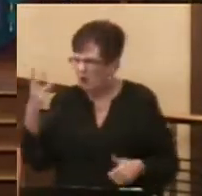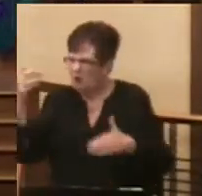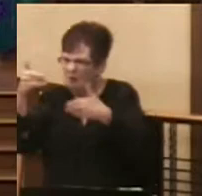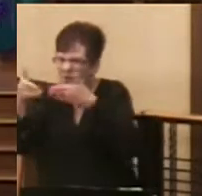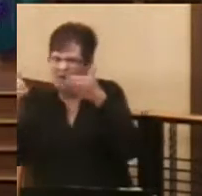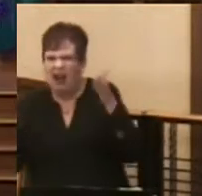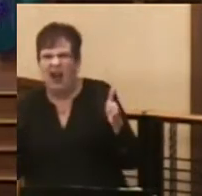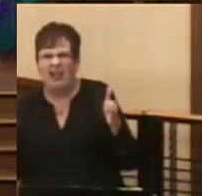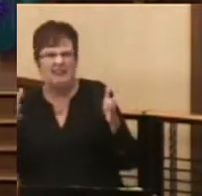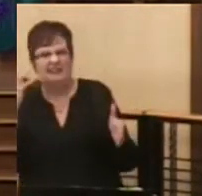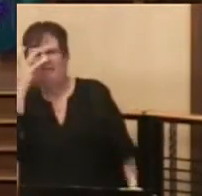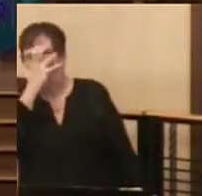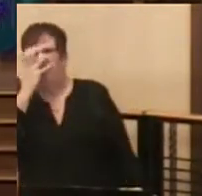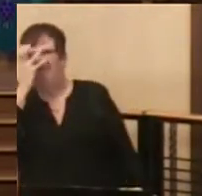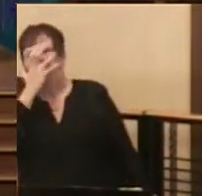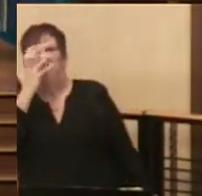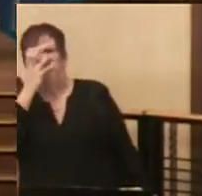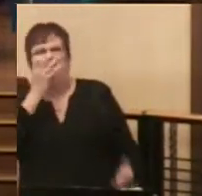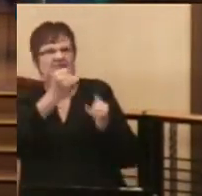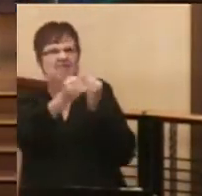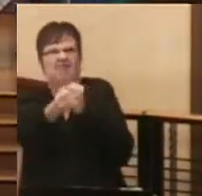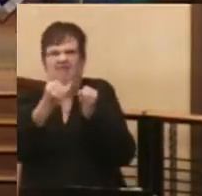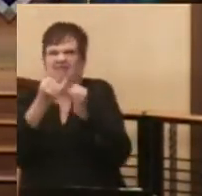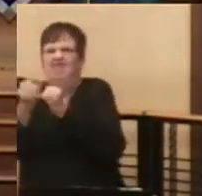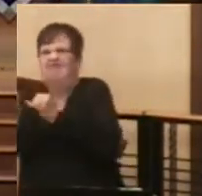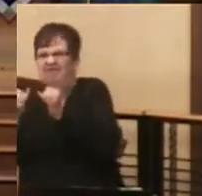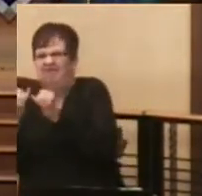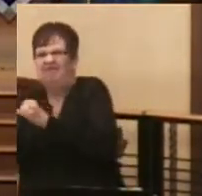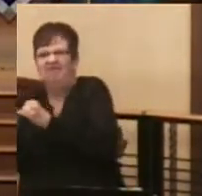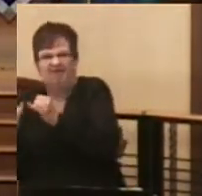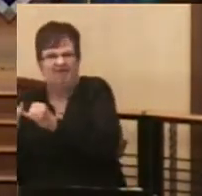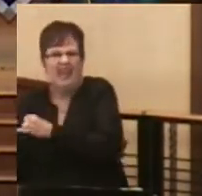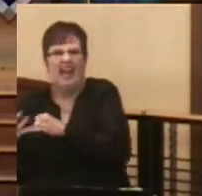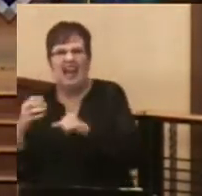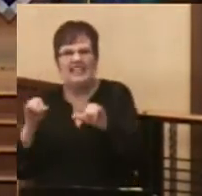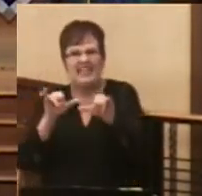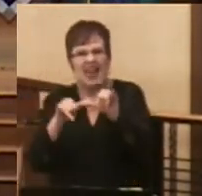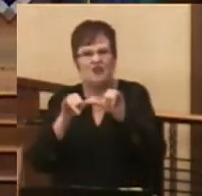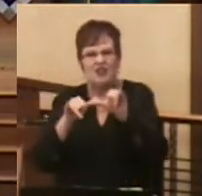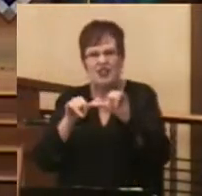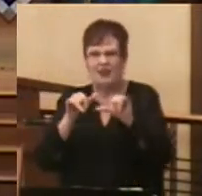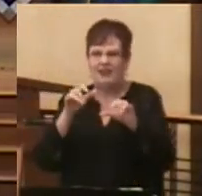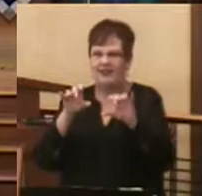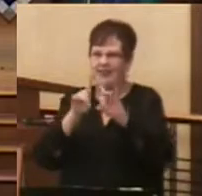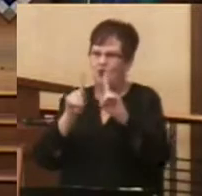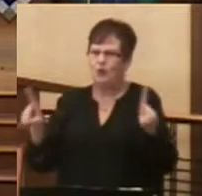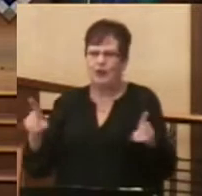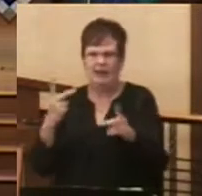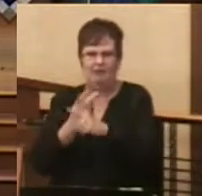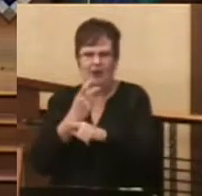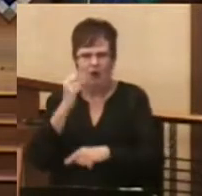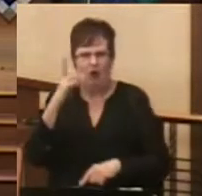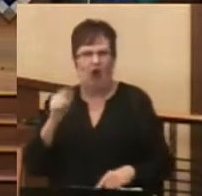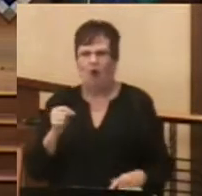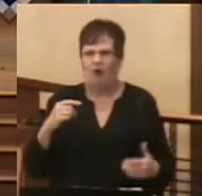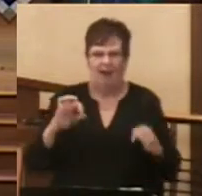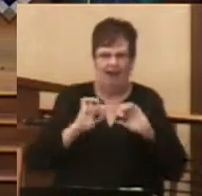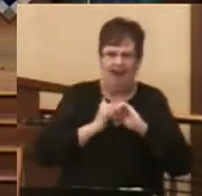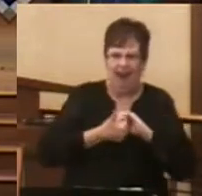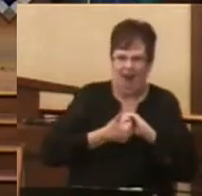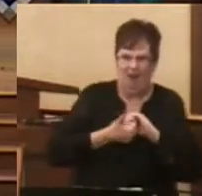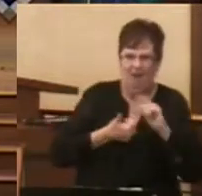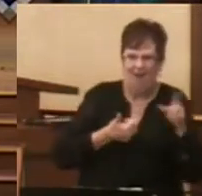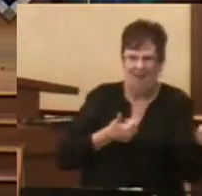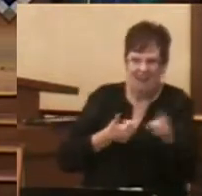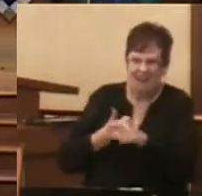dizzying array of cables, and an electrical engineering degree to figure out what's on there. Or conversely, you